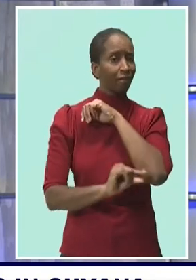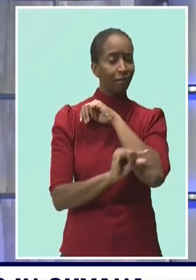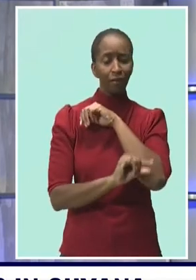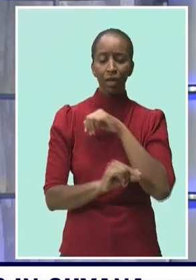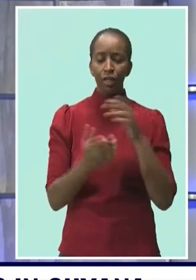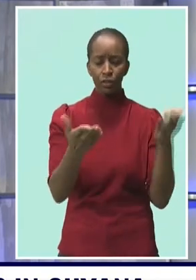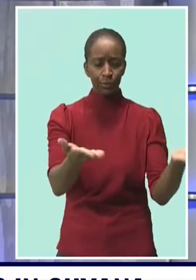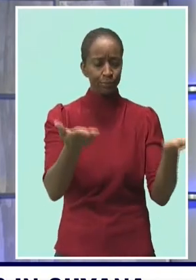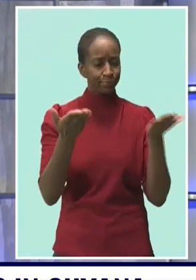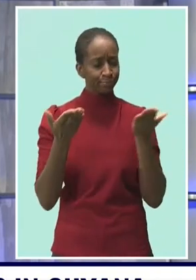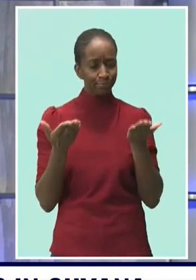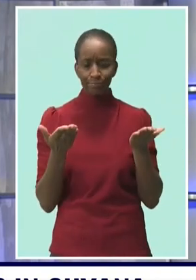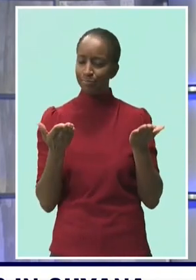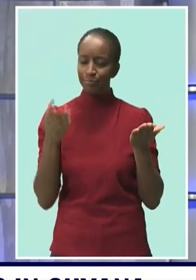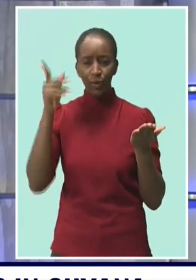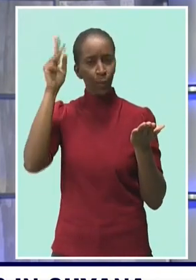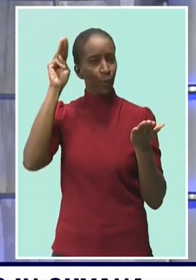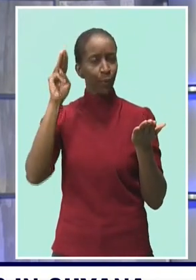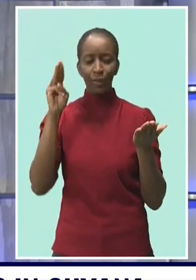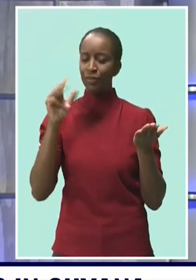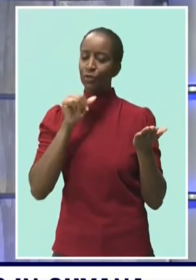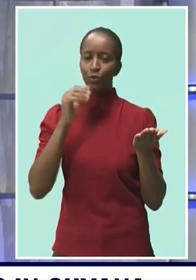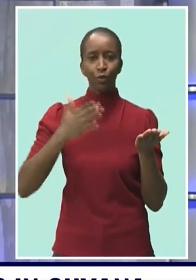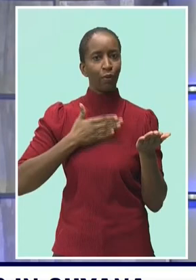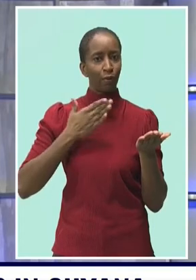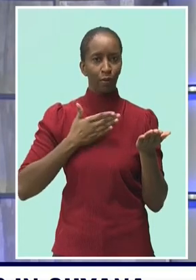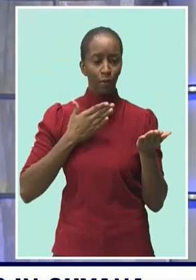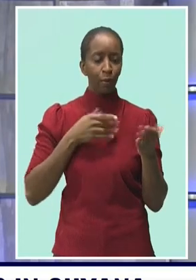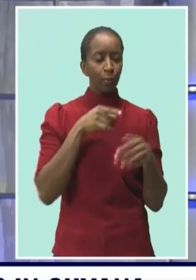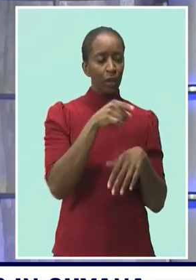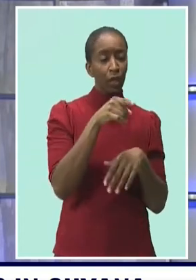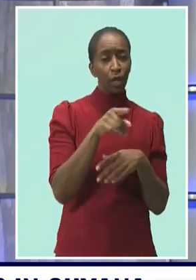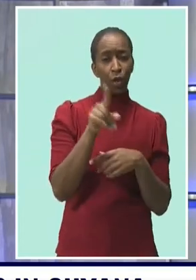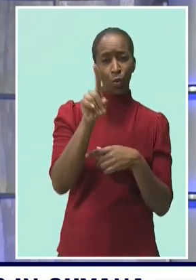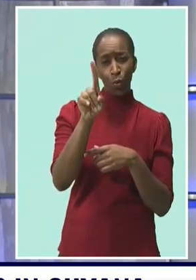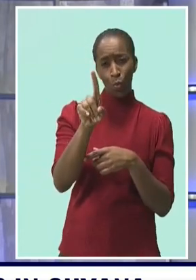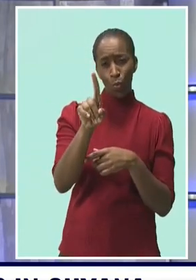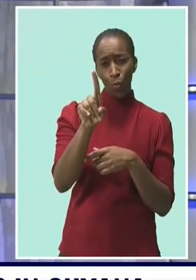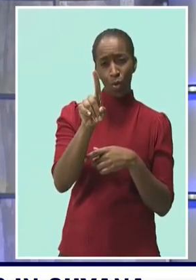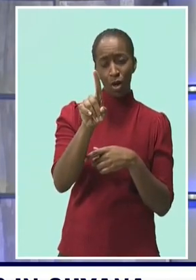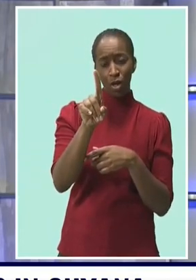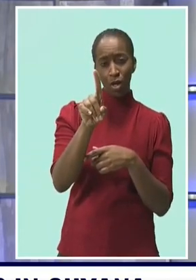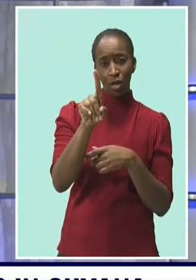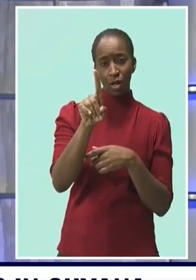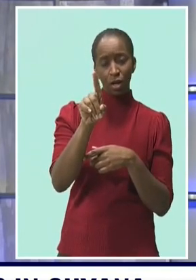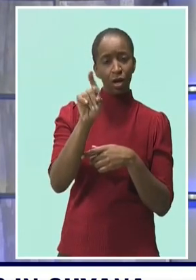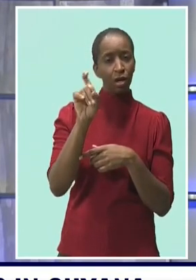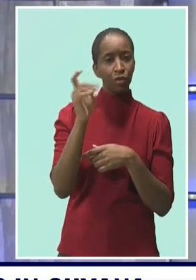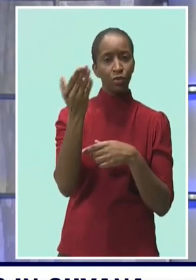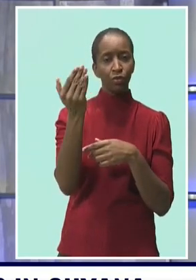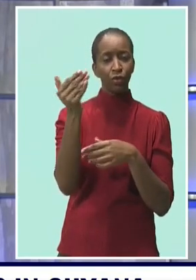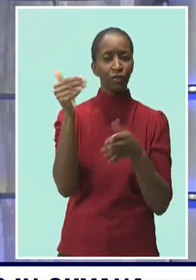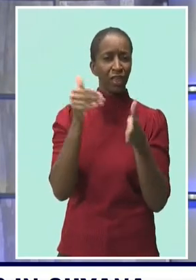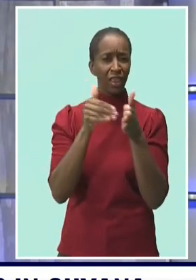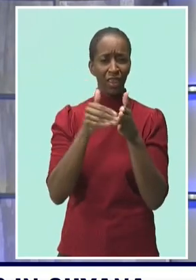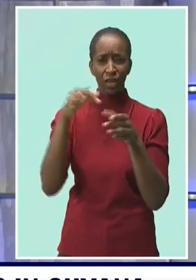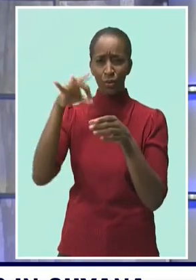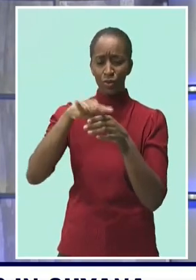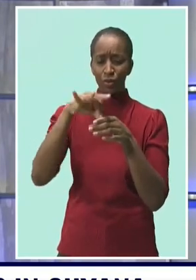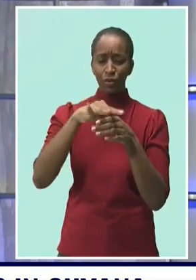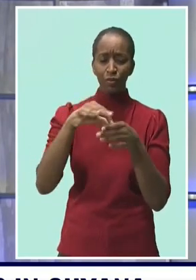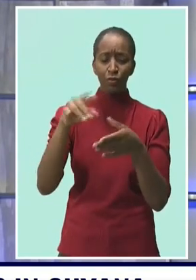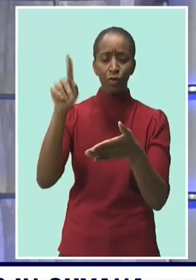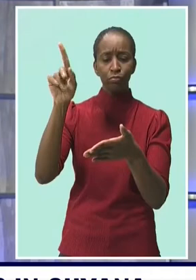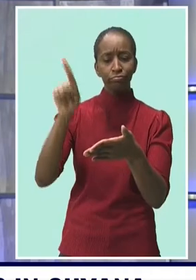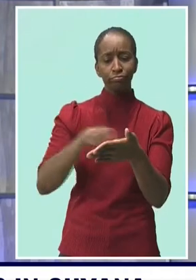Elections Officer removed over 115,000 votes from the People's Progressive Party civics tally on the grounds that